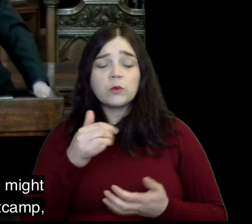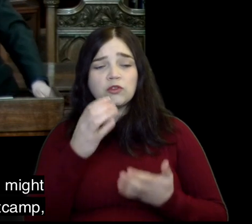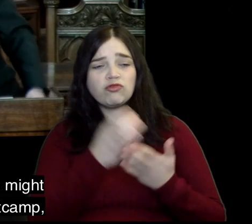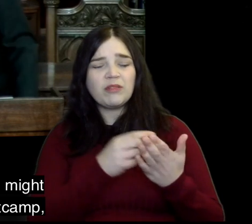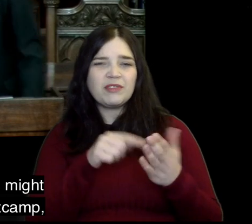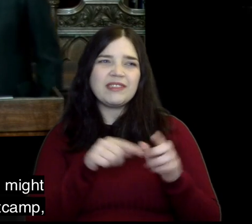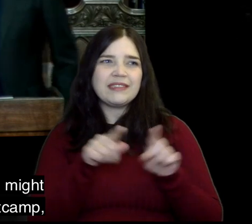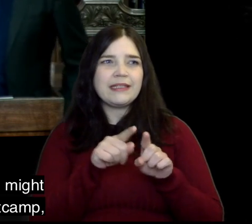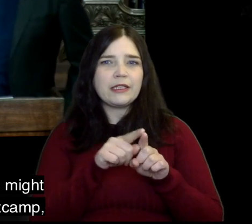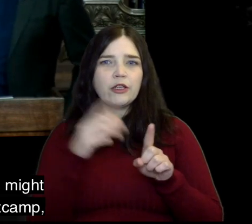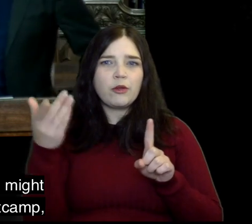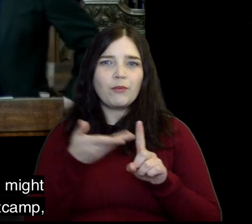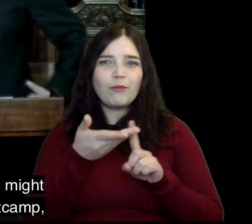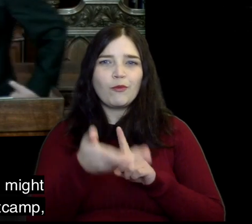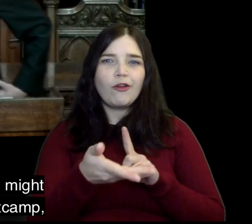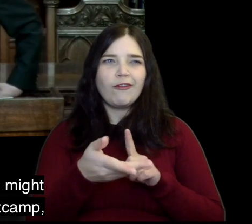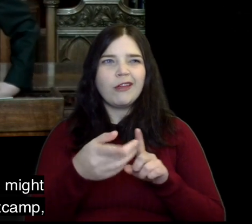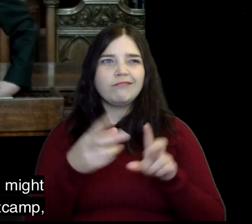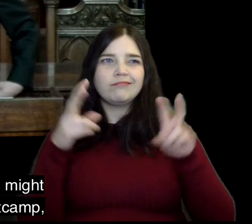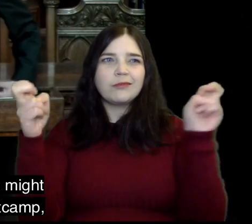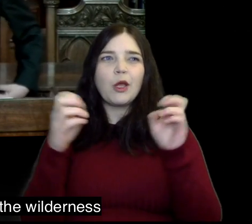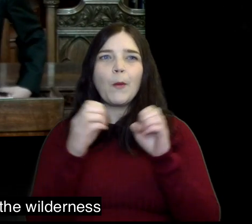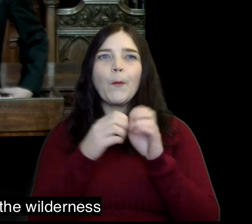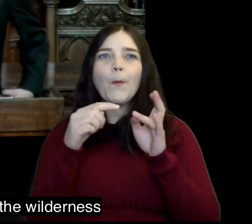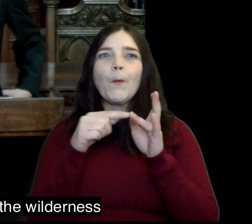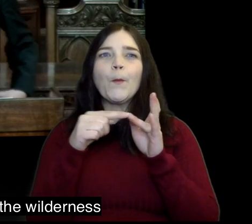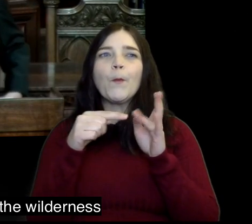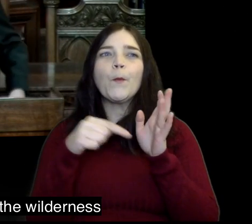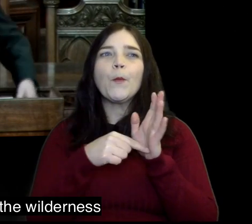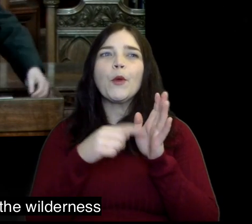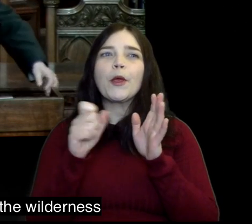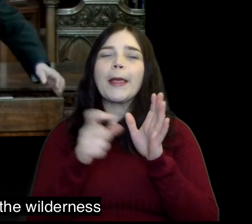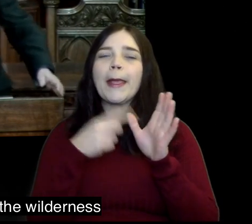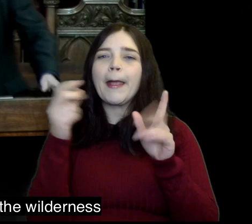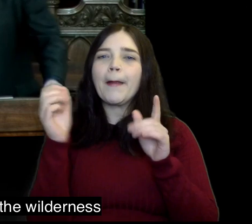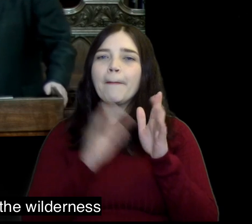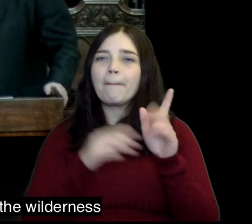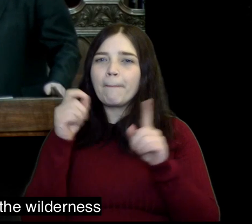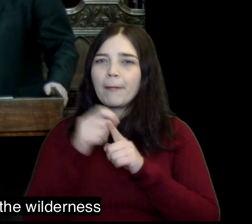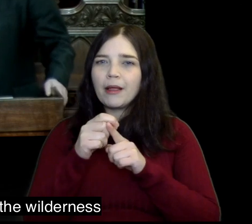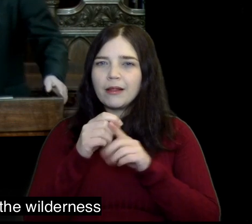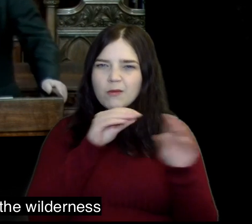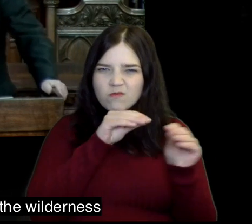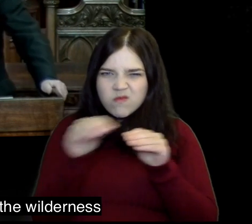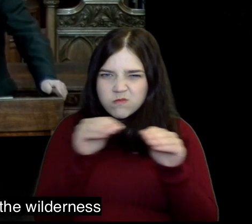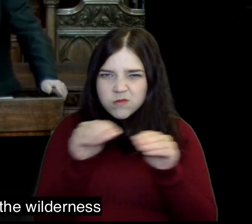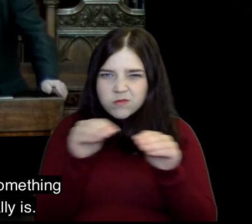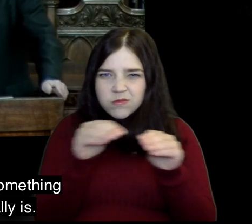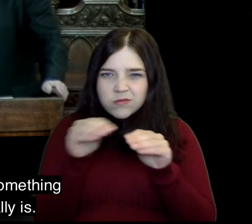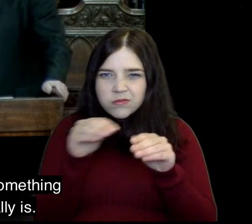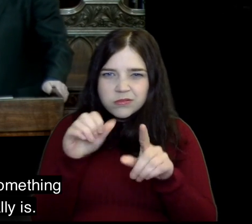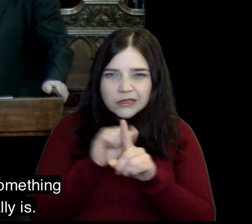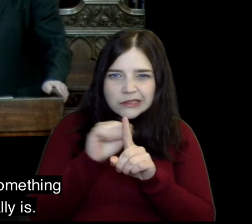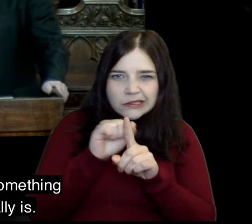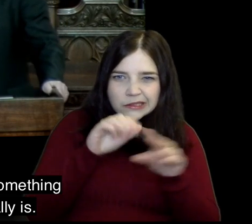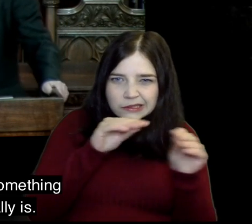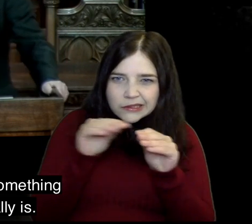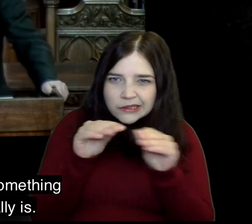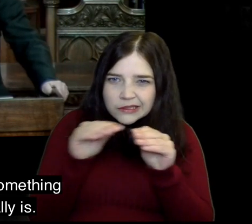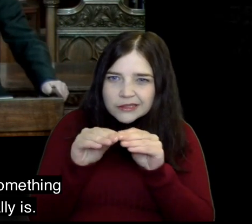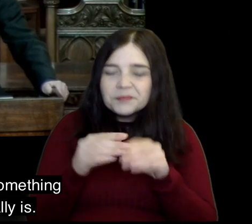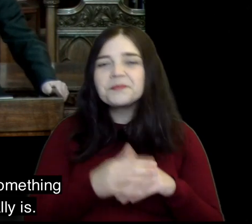This chapter we might call prophet's boot camp as God takes Elijah into the wilderness